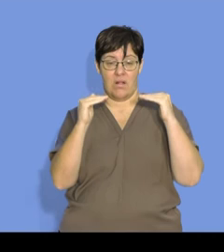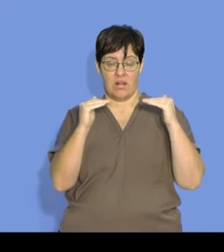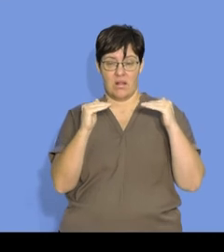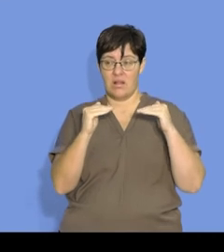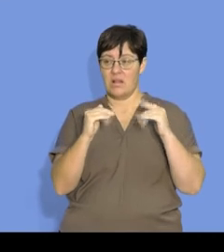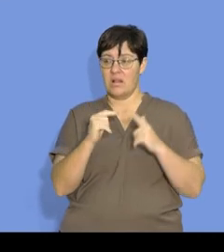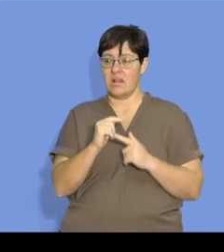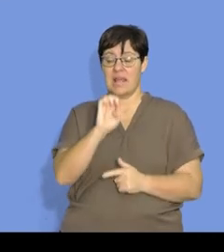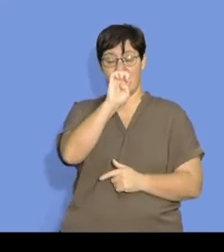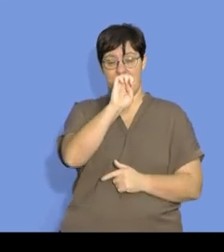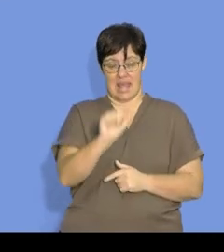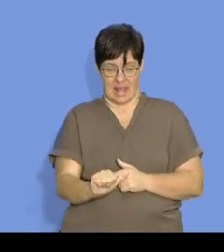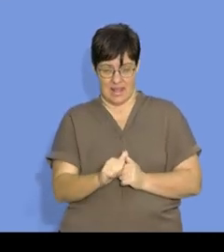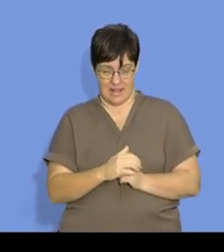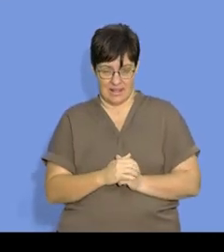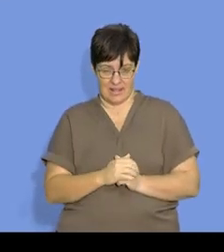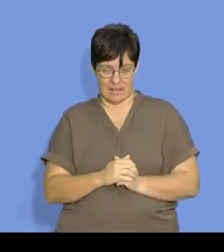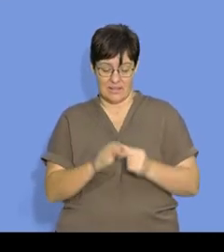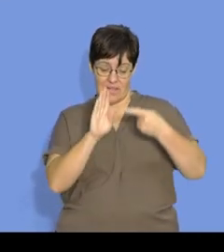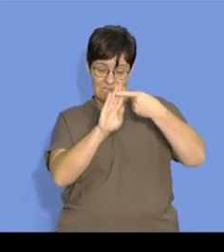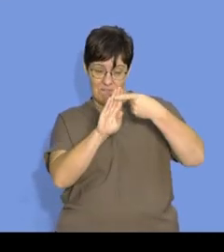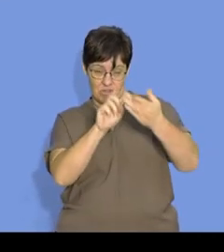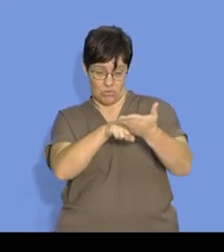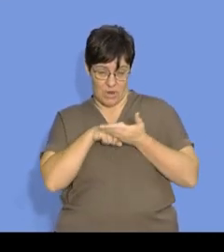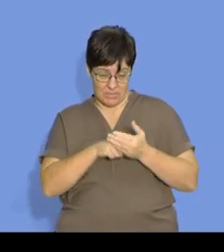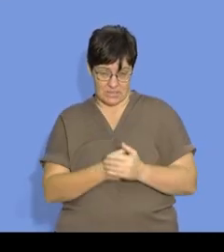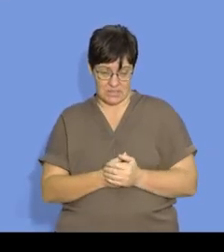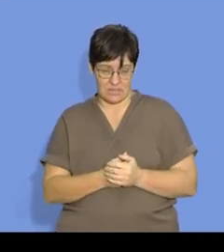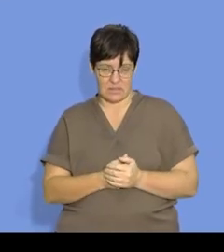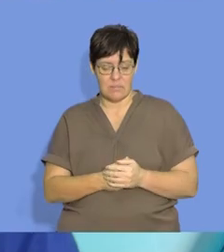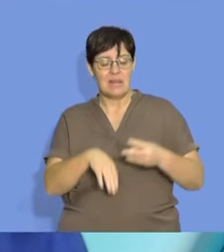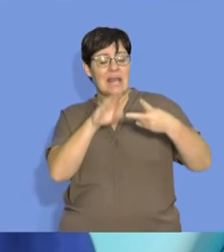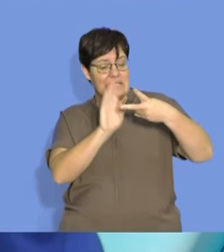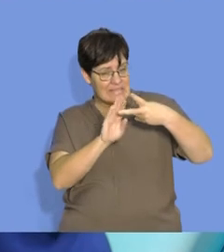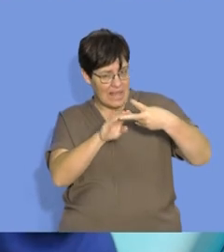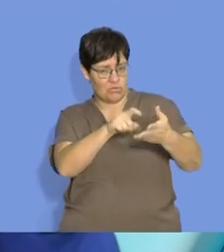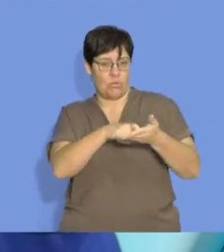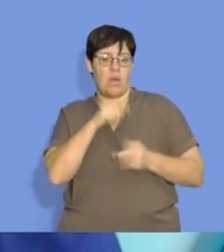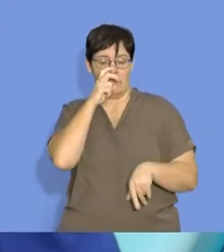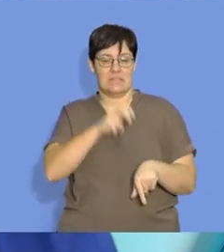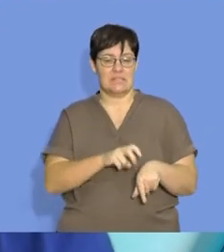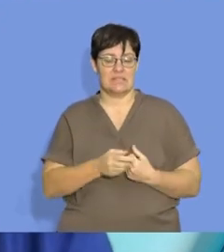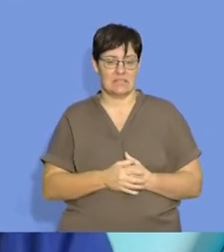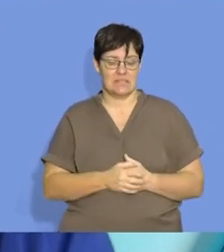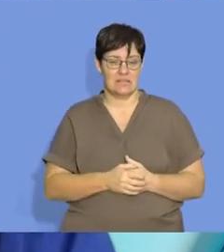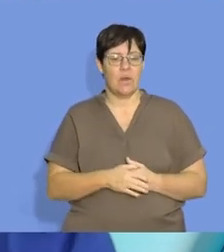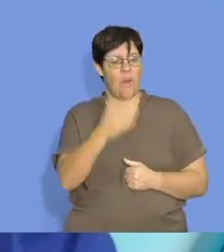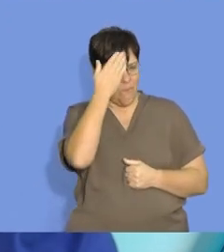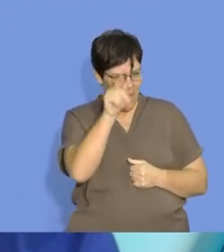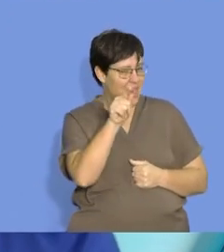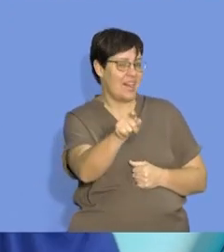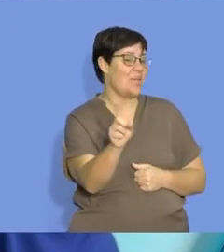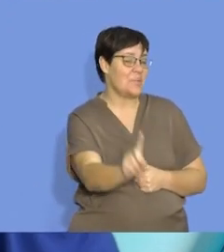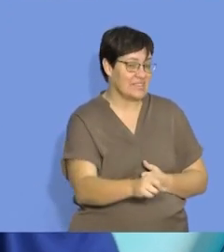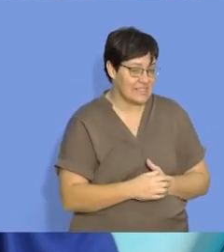to the activation energy. That's the first requirement. But there's a second requirement. And I know